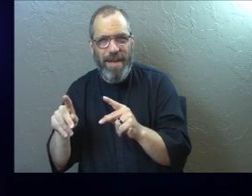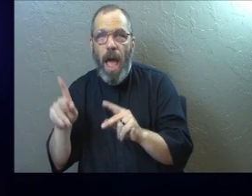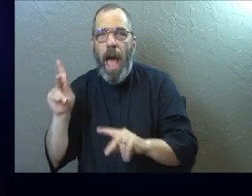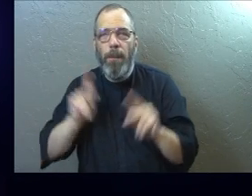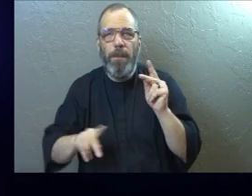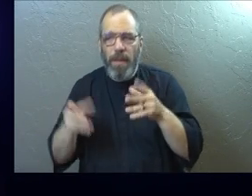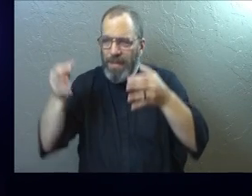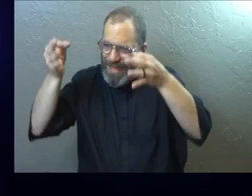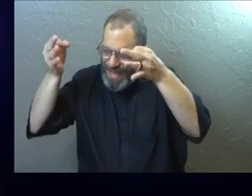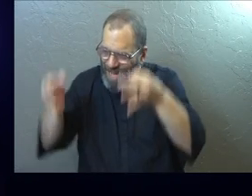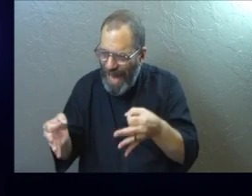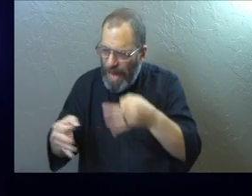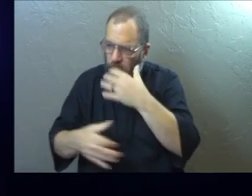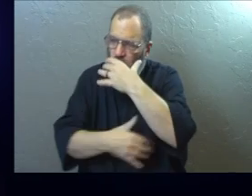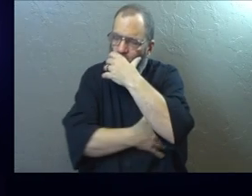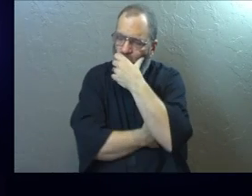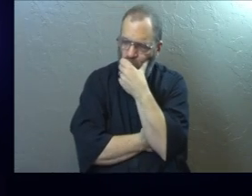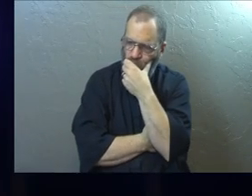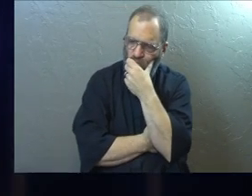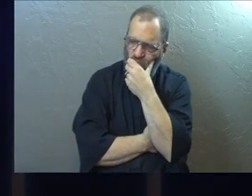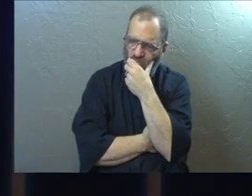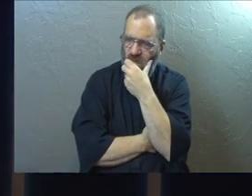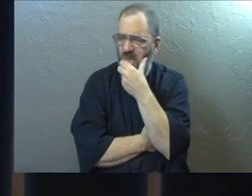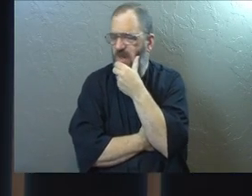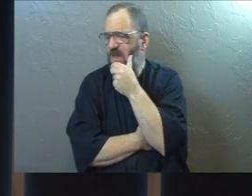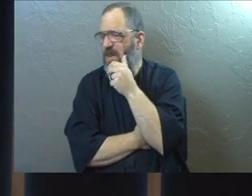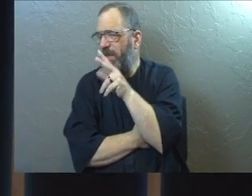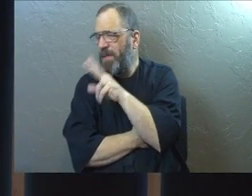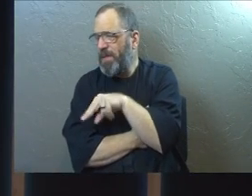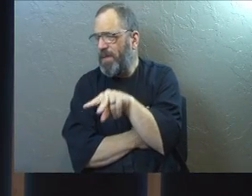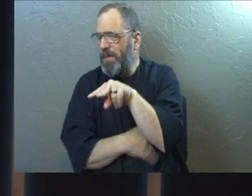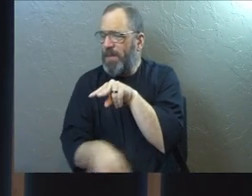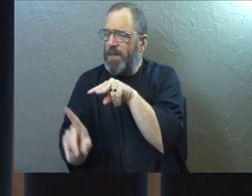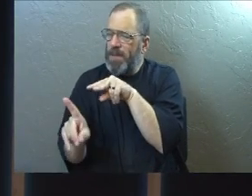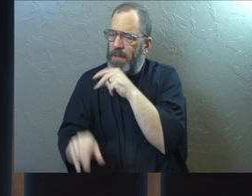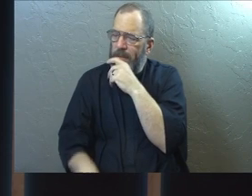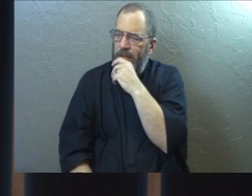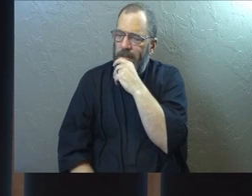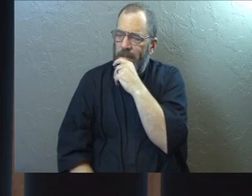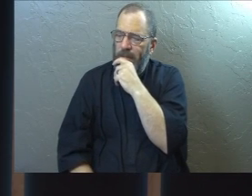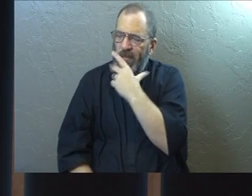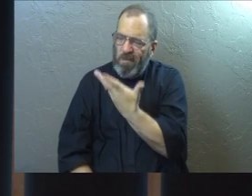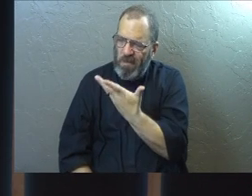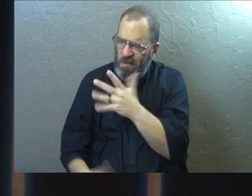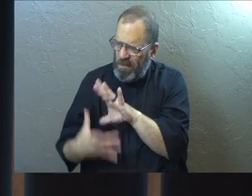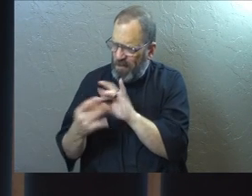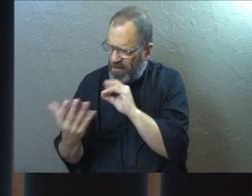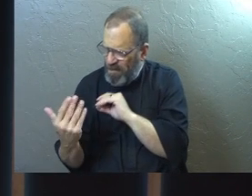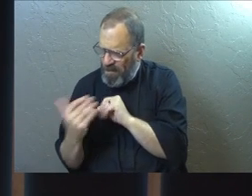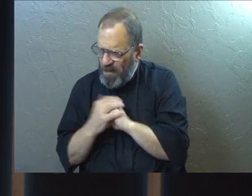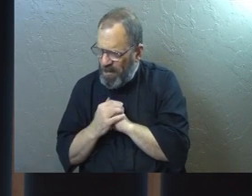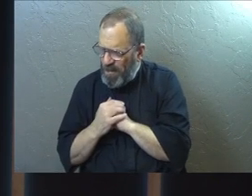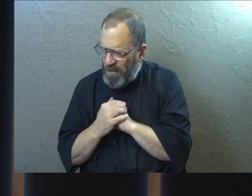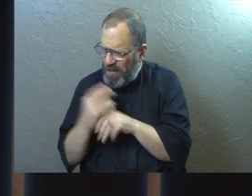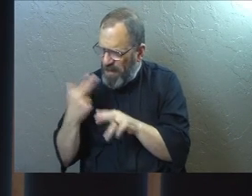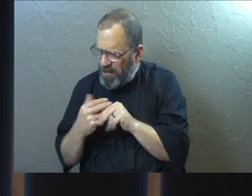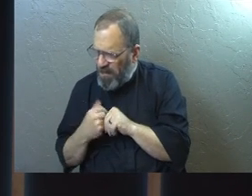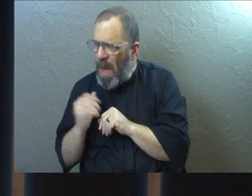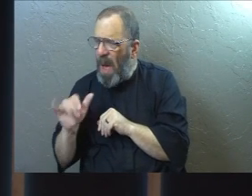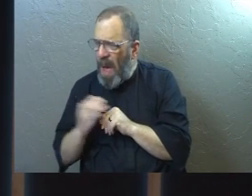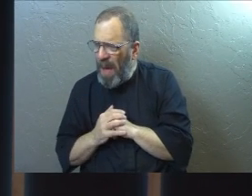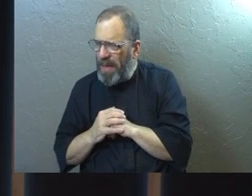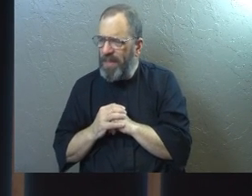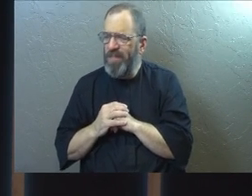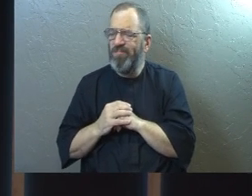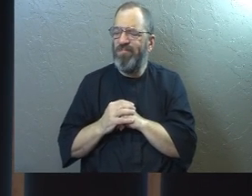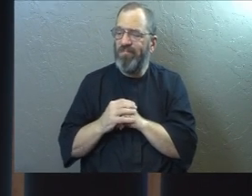People make a decision. They see you. They get to know you. And then they decide whether or not